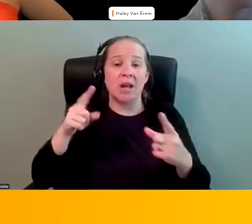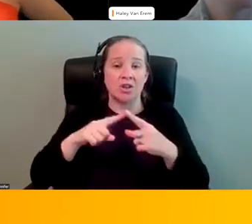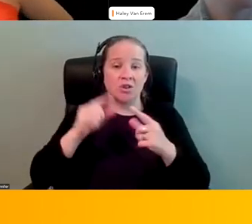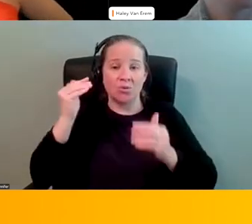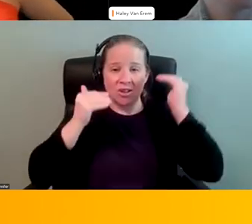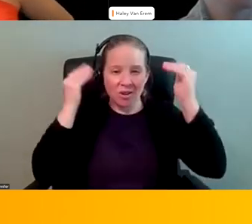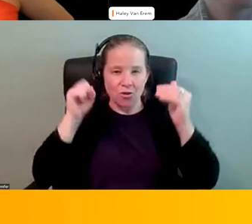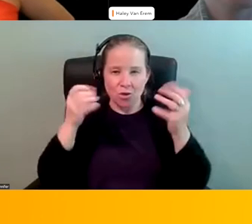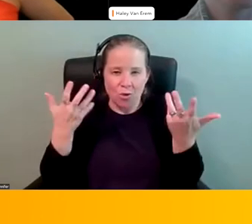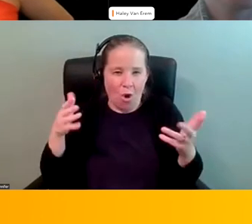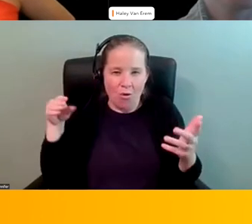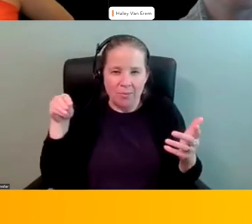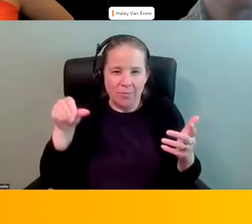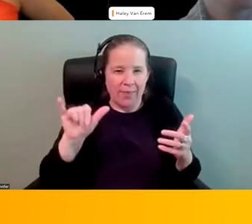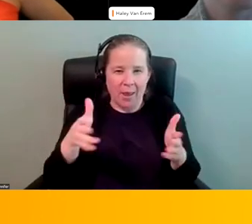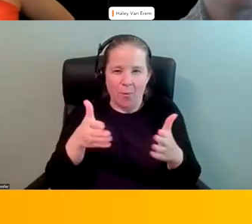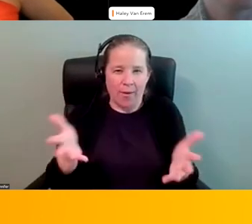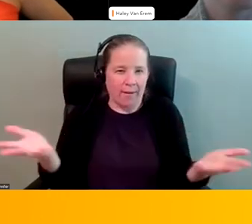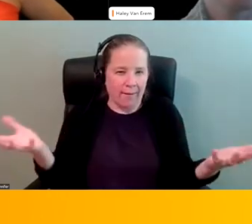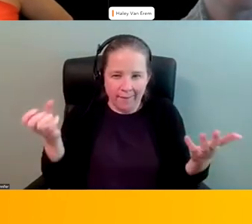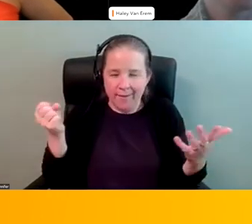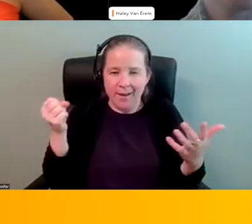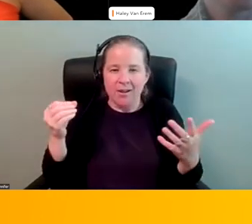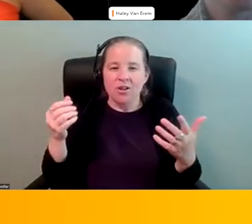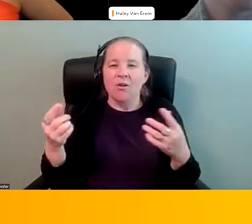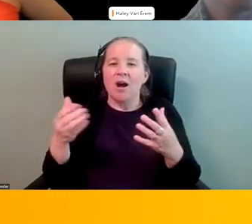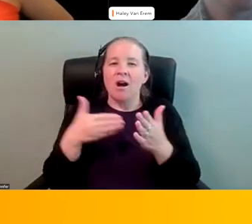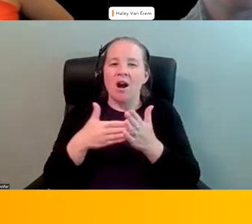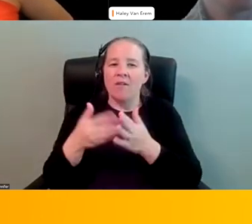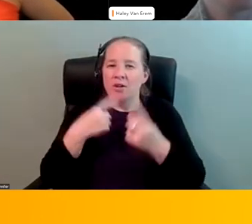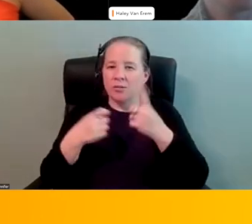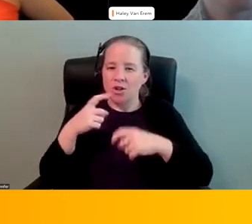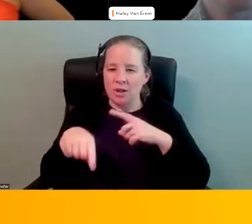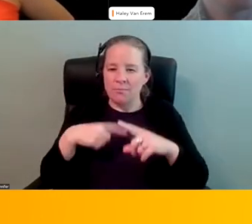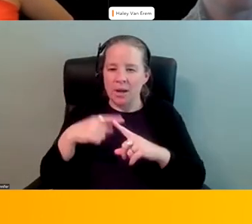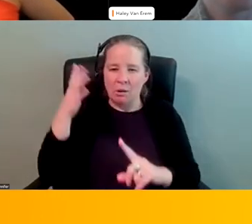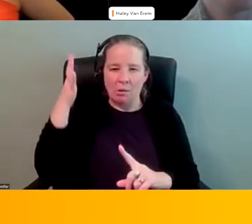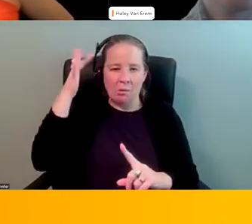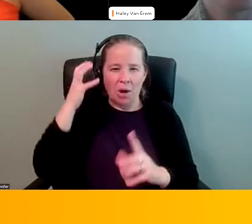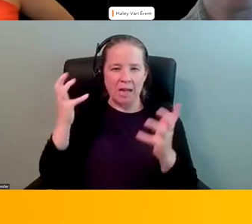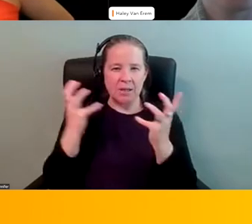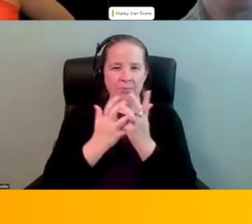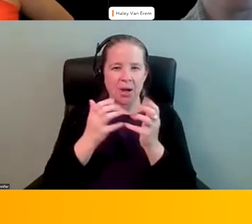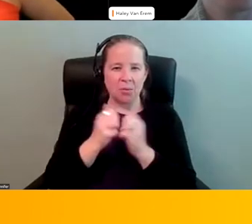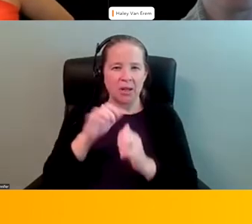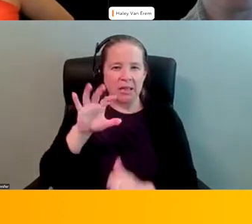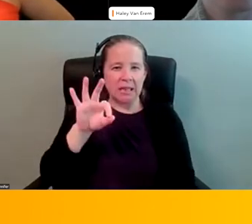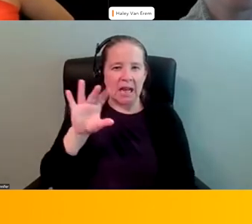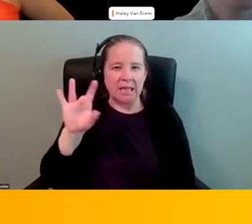were already paying for it in that way the other thing in the law i get a lot of questions about this is why is it paired with 988